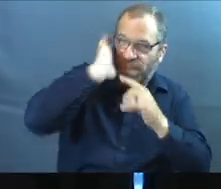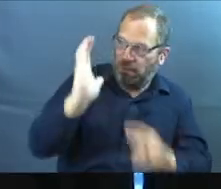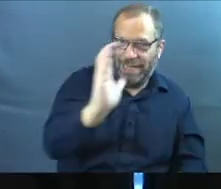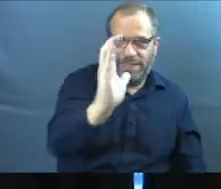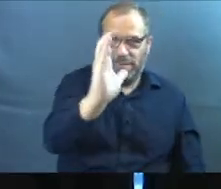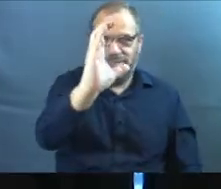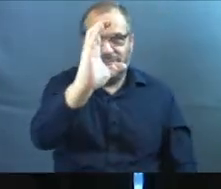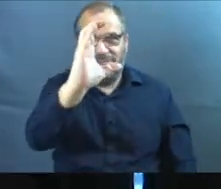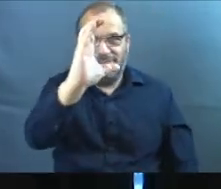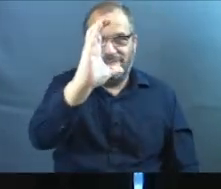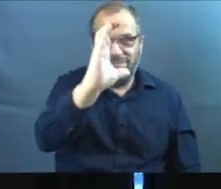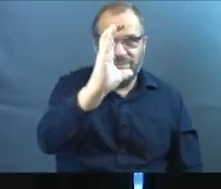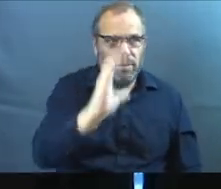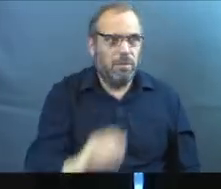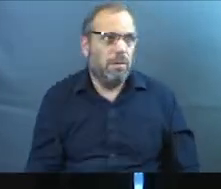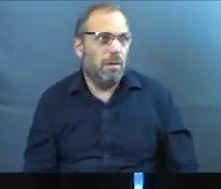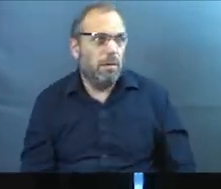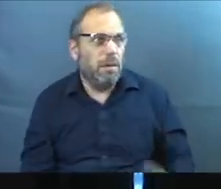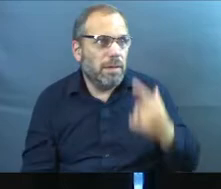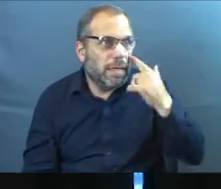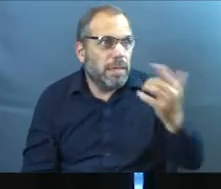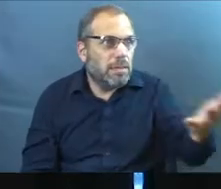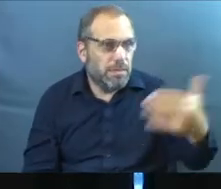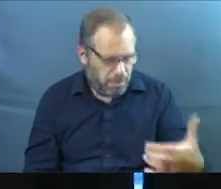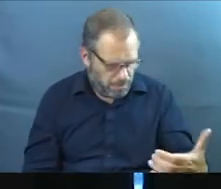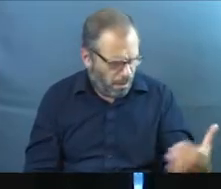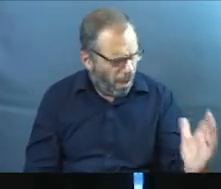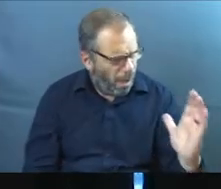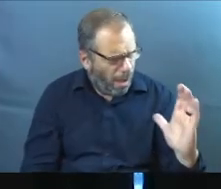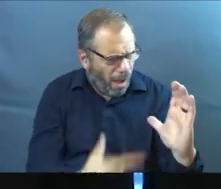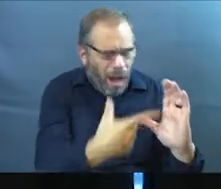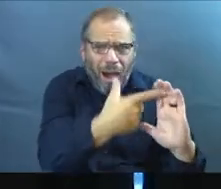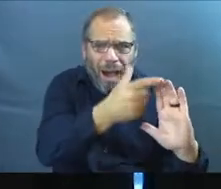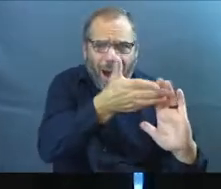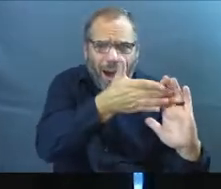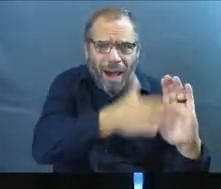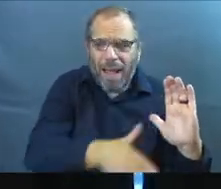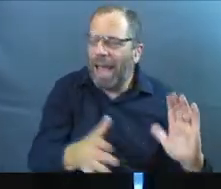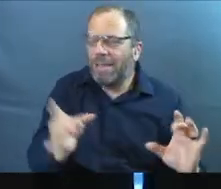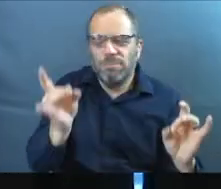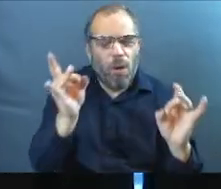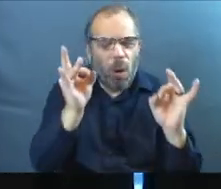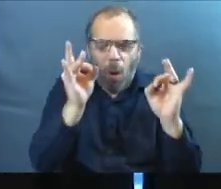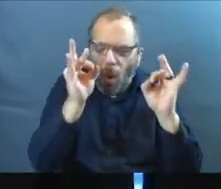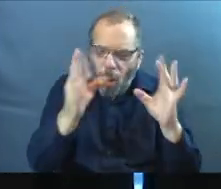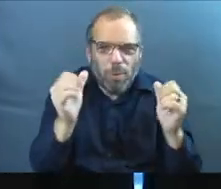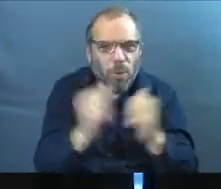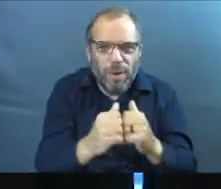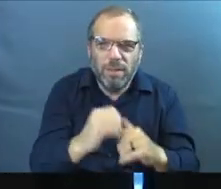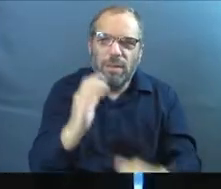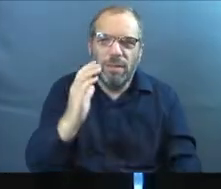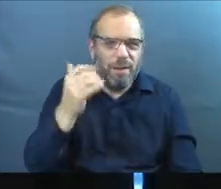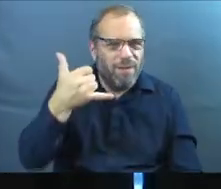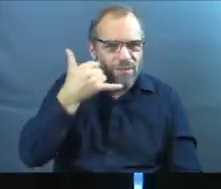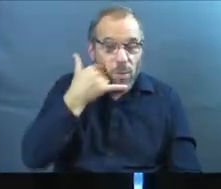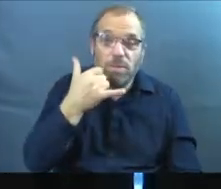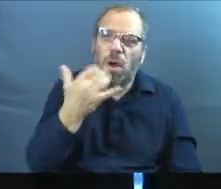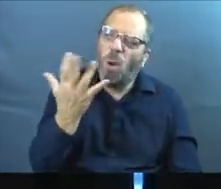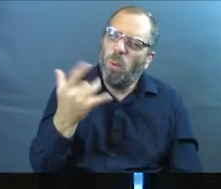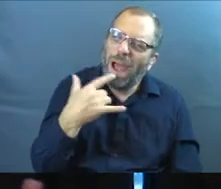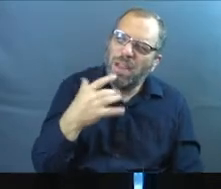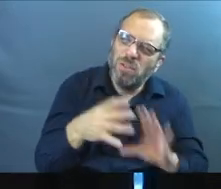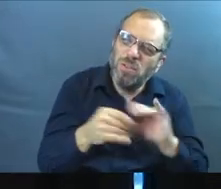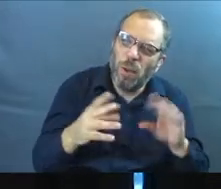a while, you know what I mean? And all the students were like, let me see. This is crazy. I've been terrible with phones. Anyways, all that to say,